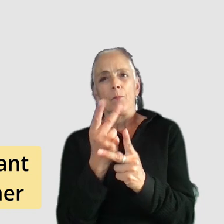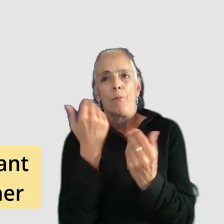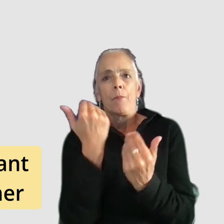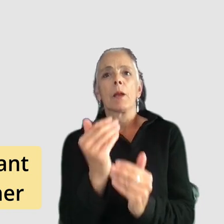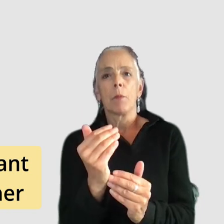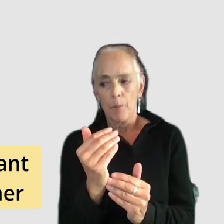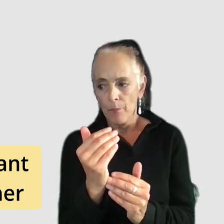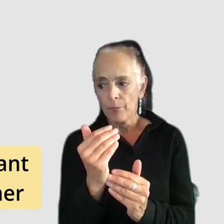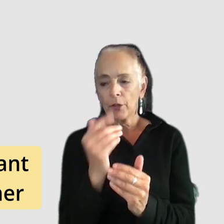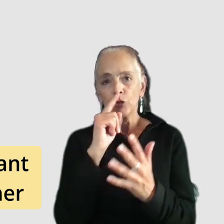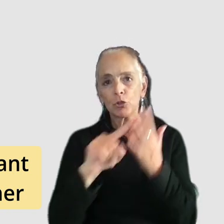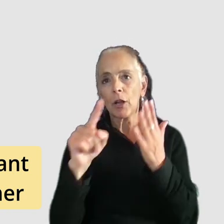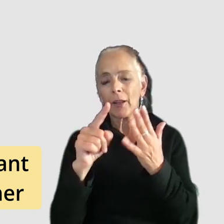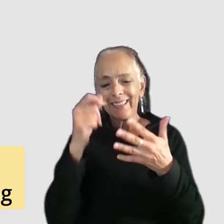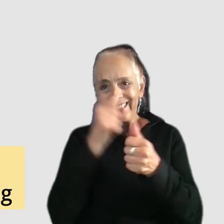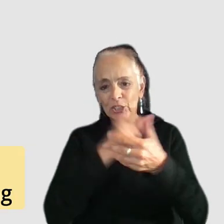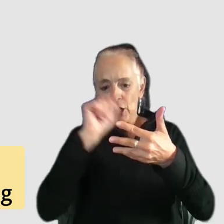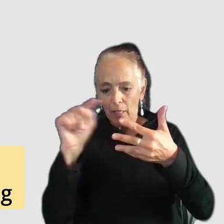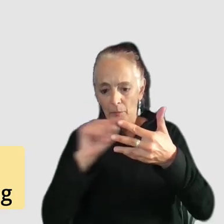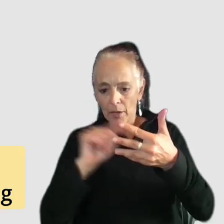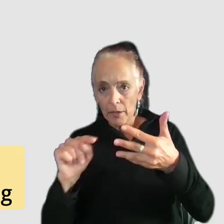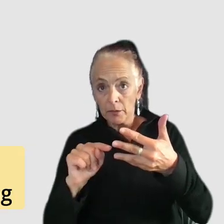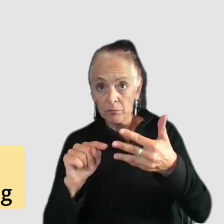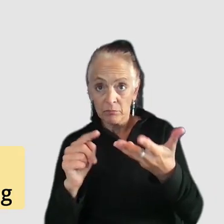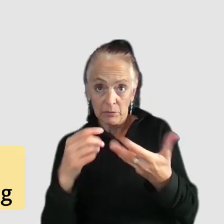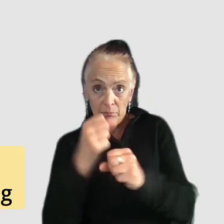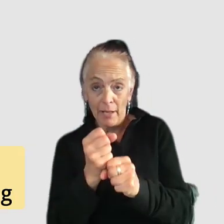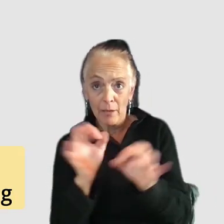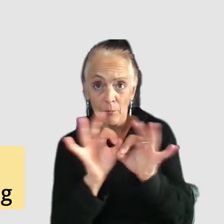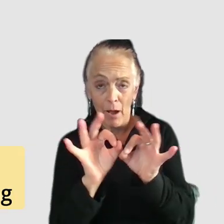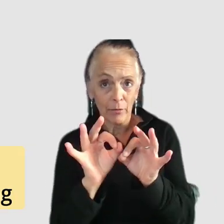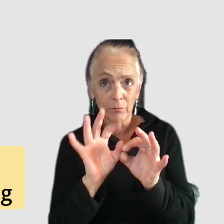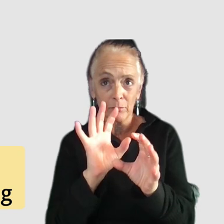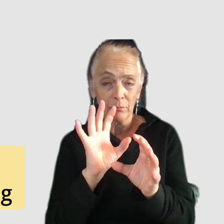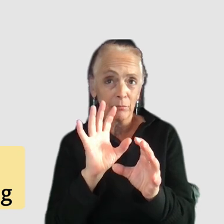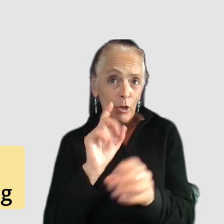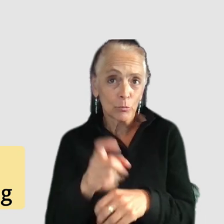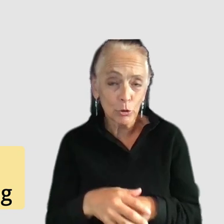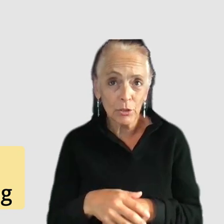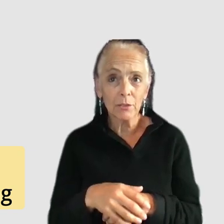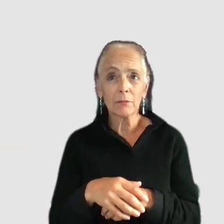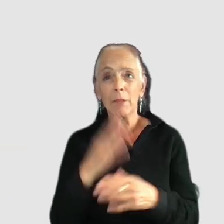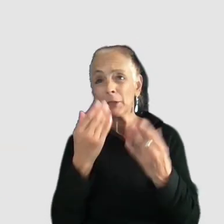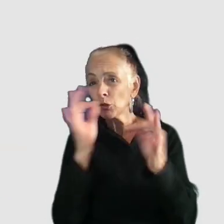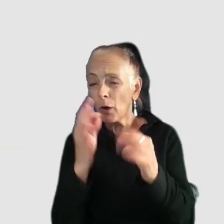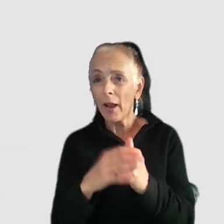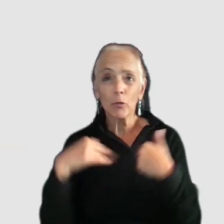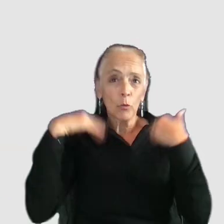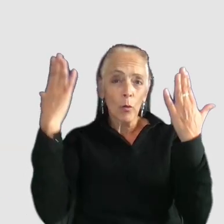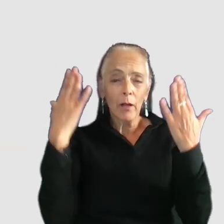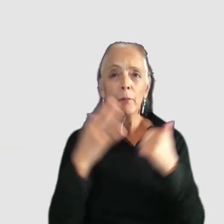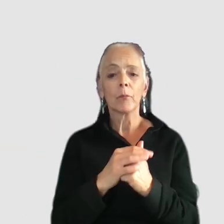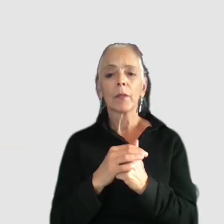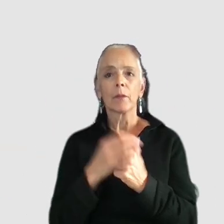we want to check through each element and assess whether it's actually making a valuable contribution whether it might be distracting or overwhelming and